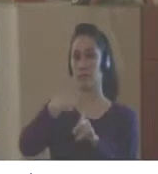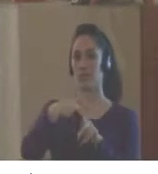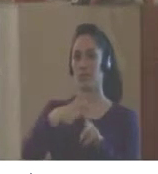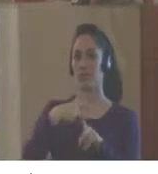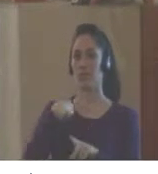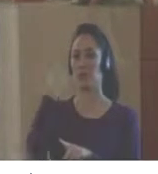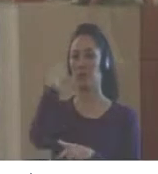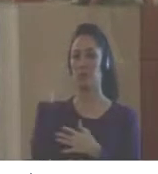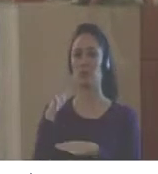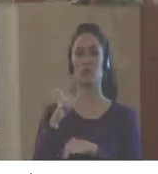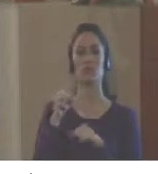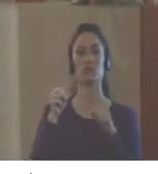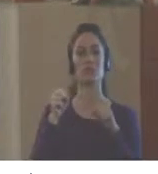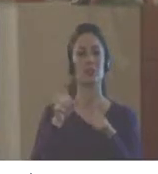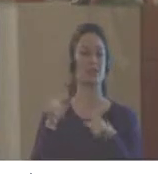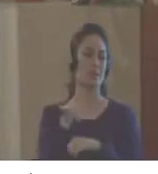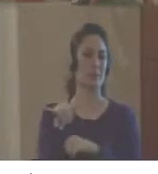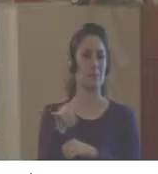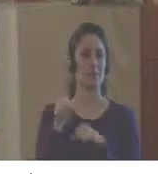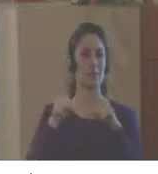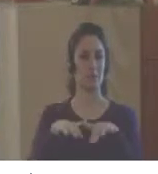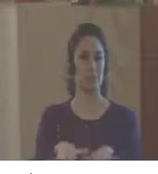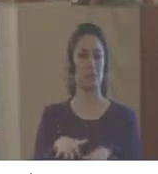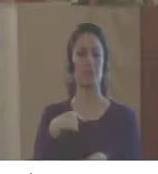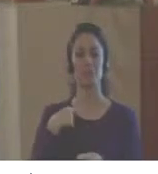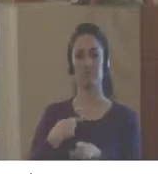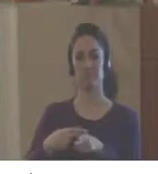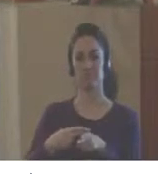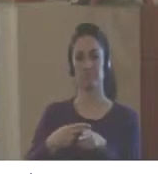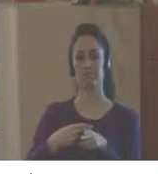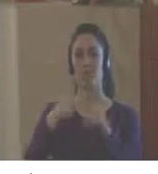research will be ready for publication in September.